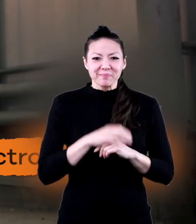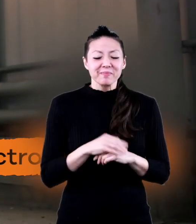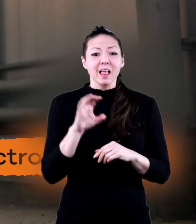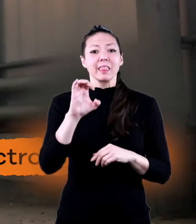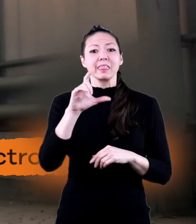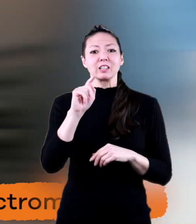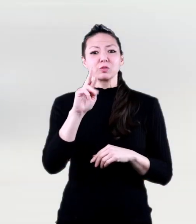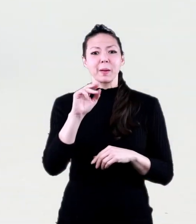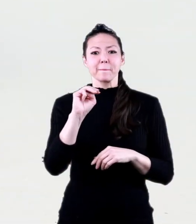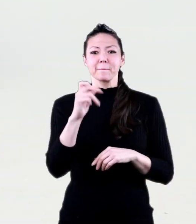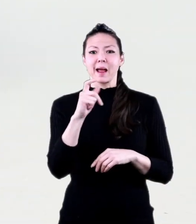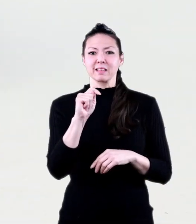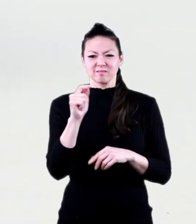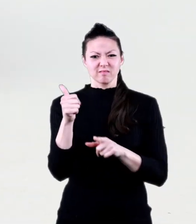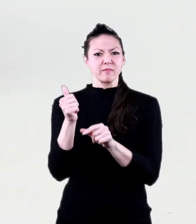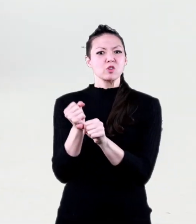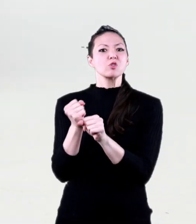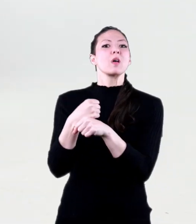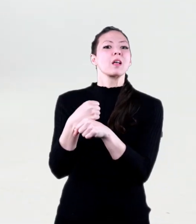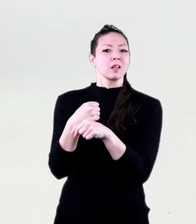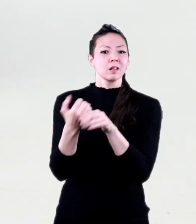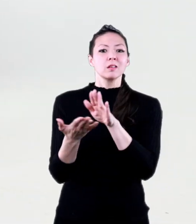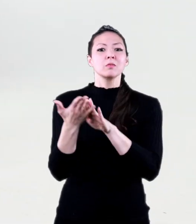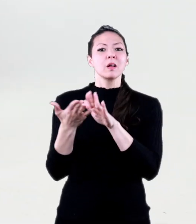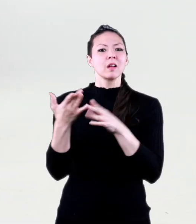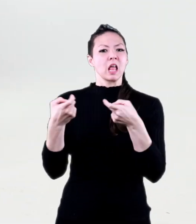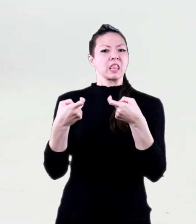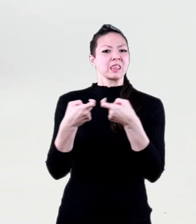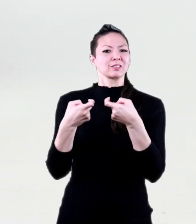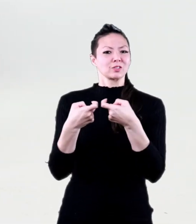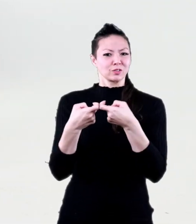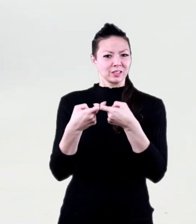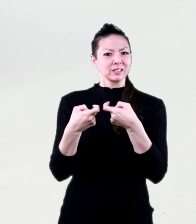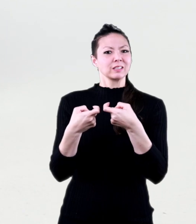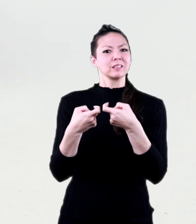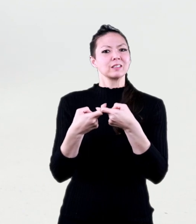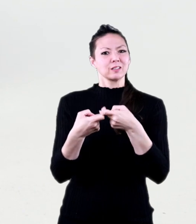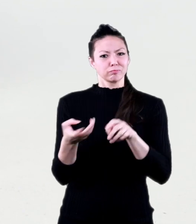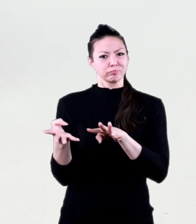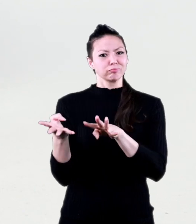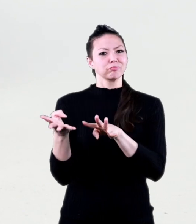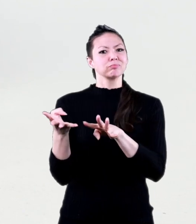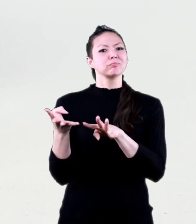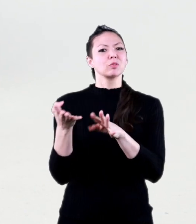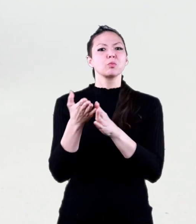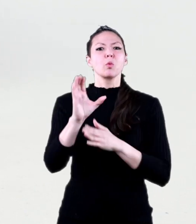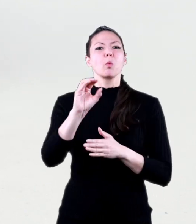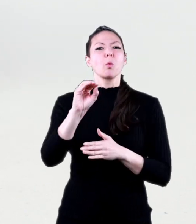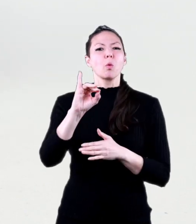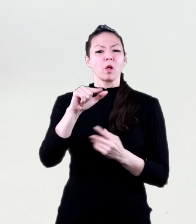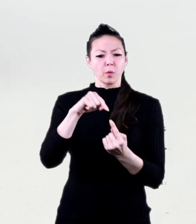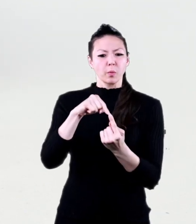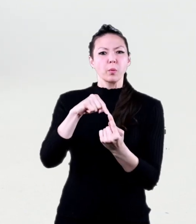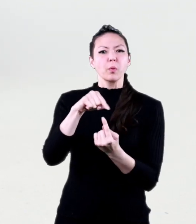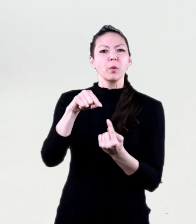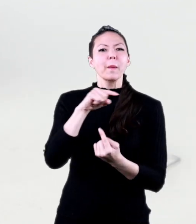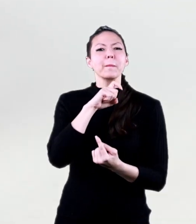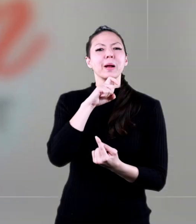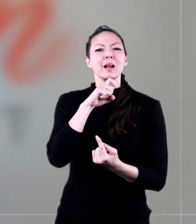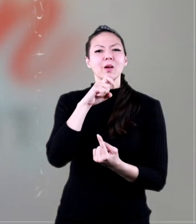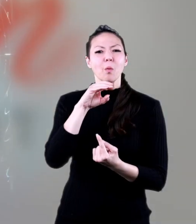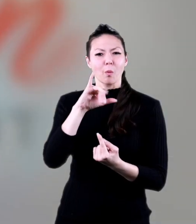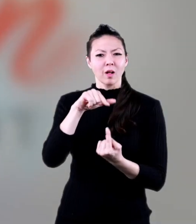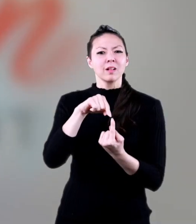Electromagnets are created by running an electrical current through a coil with a metal core.